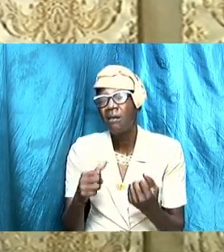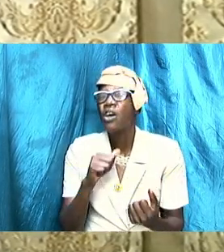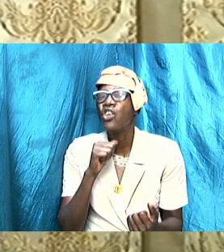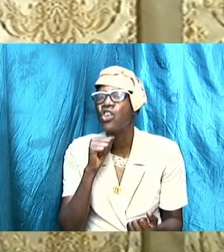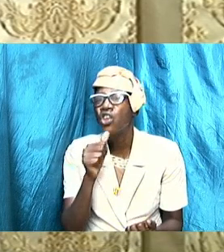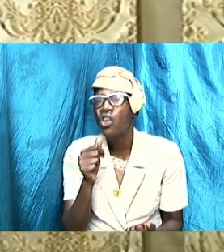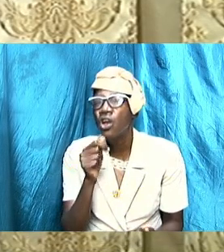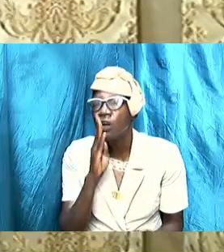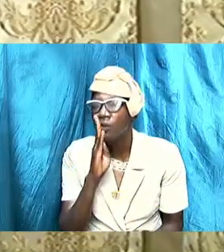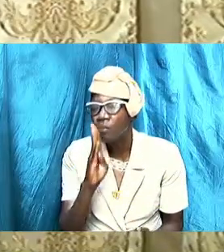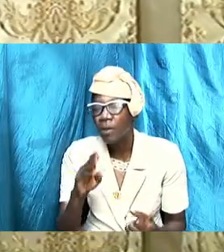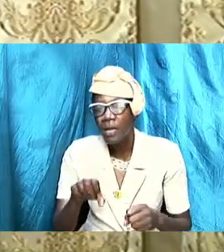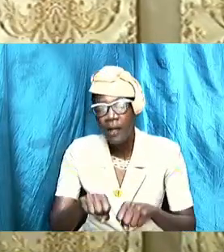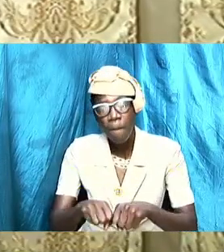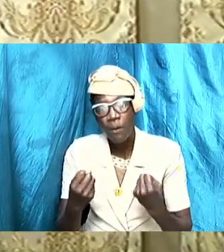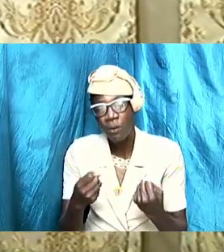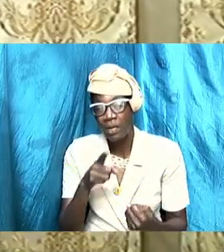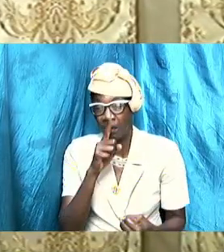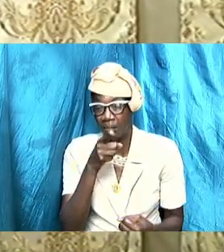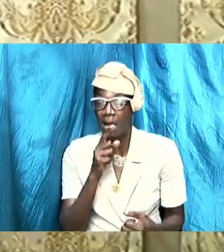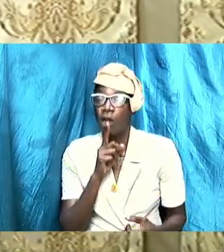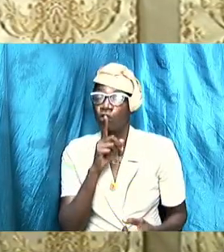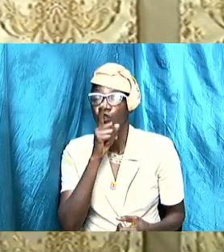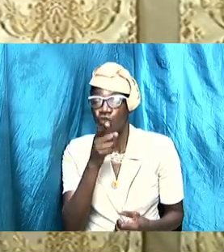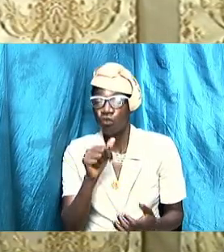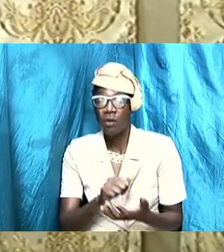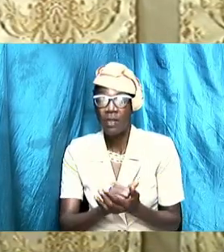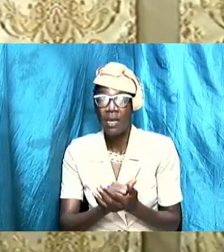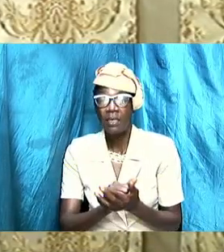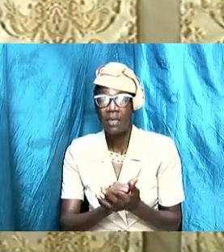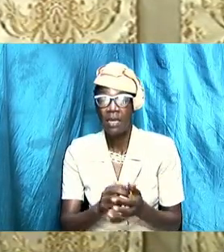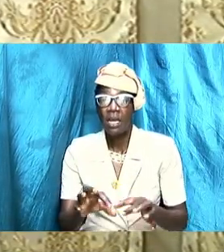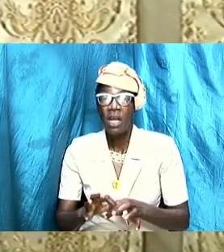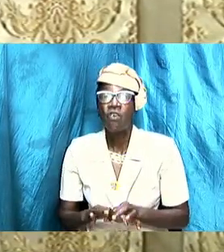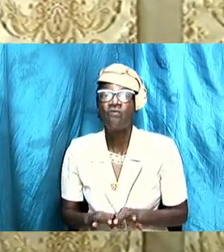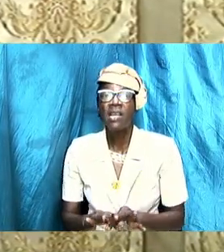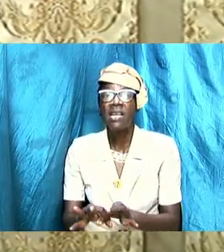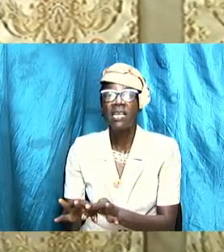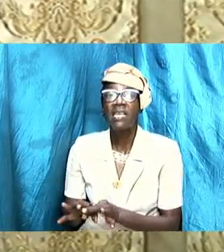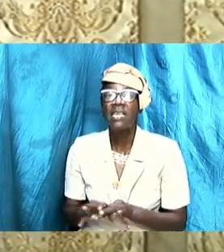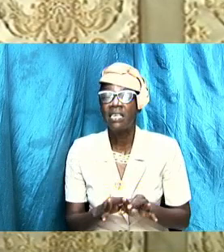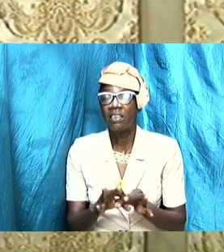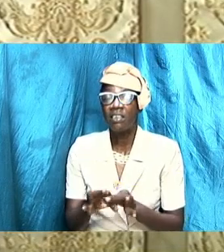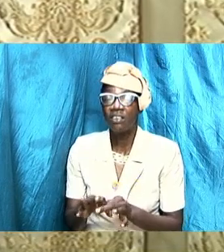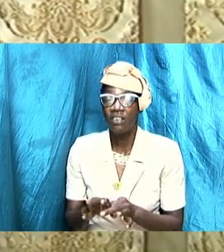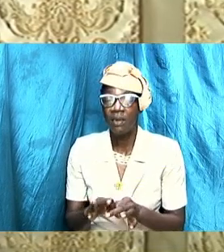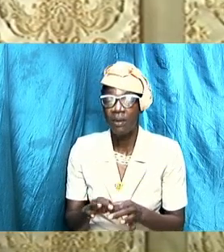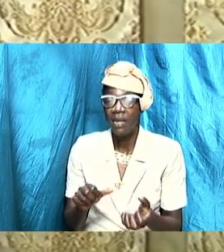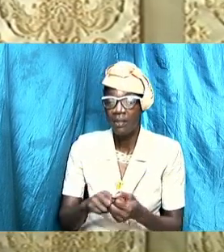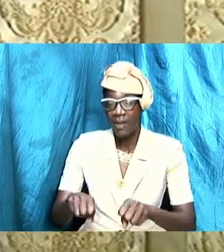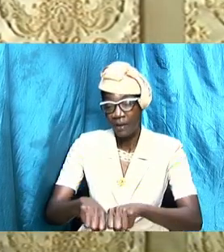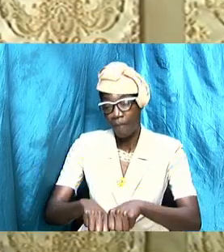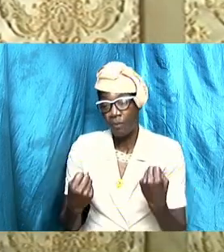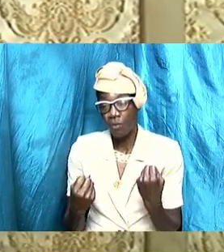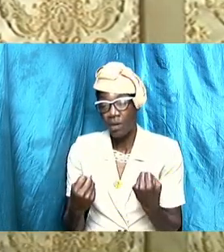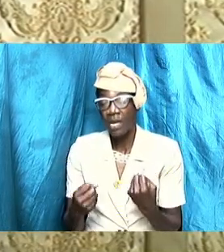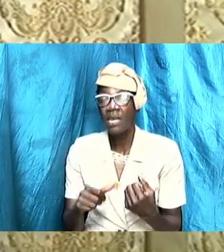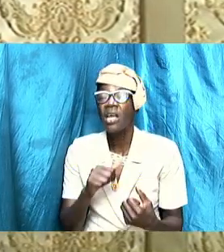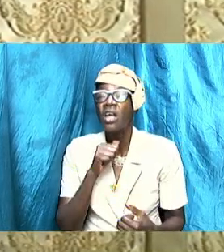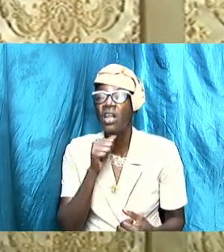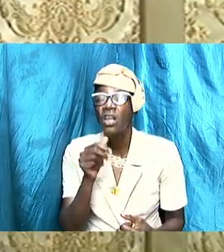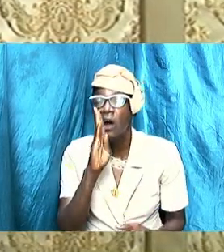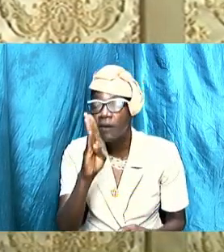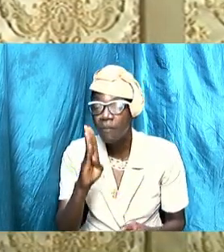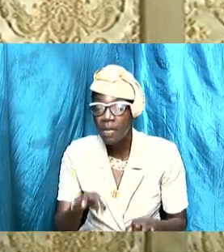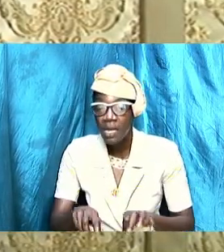I am convinced that relationships that are shattered are not to be shattered